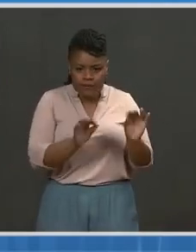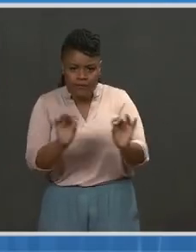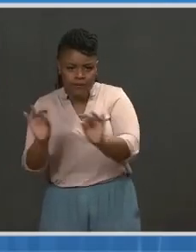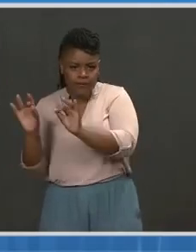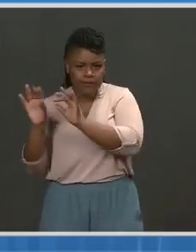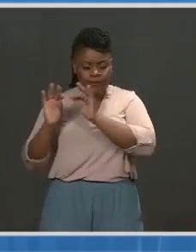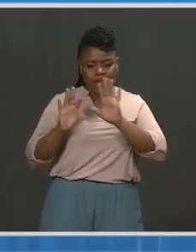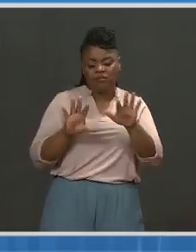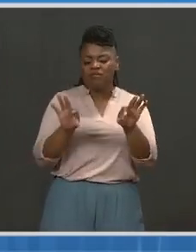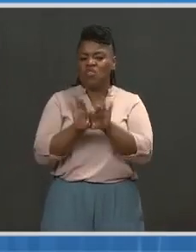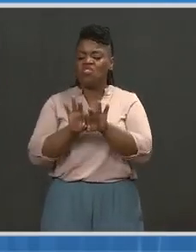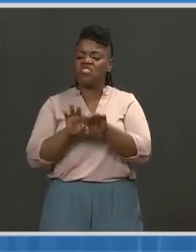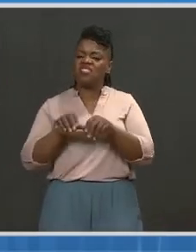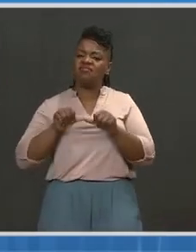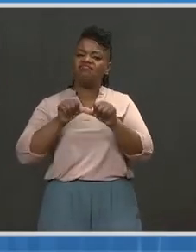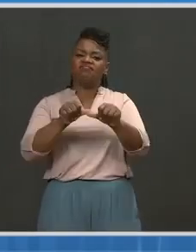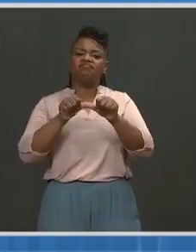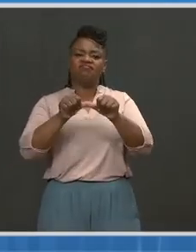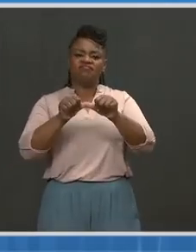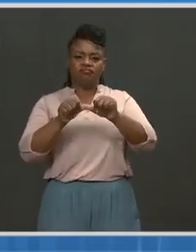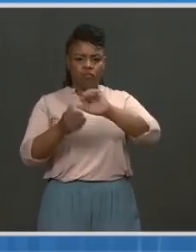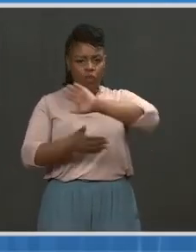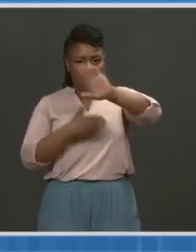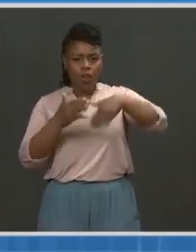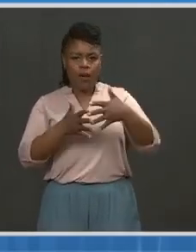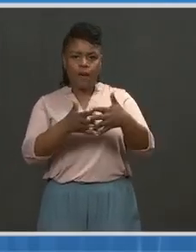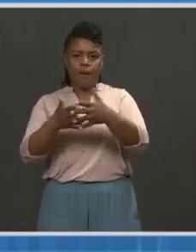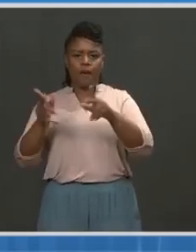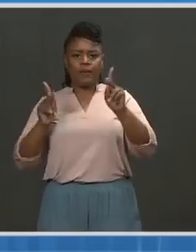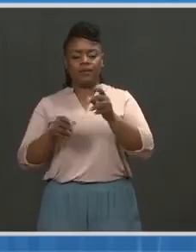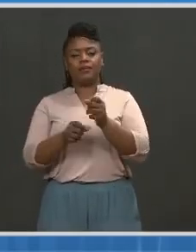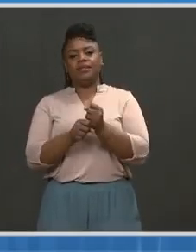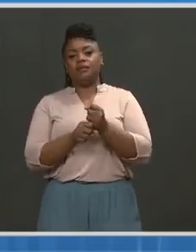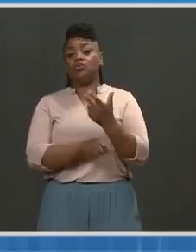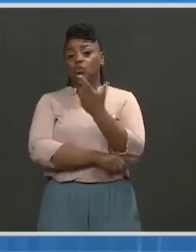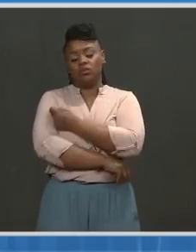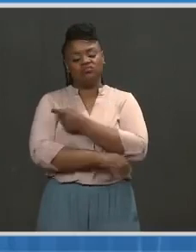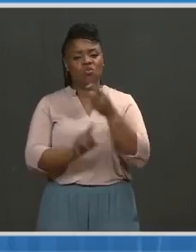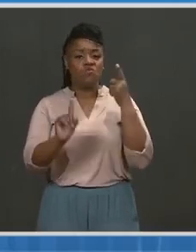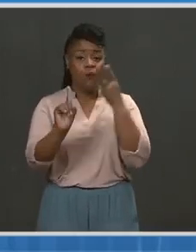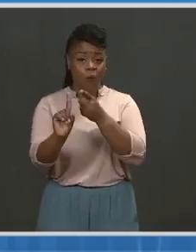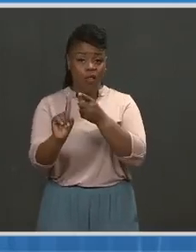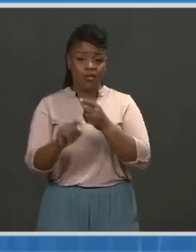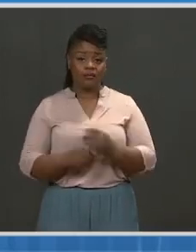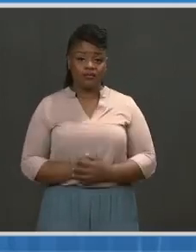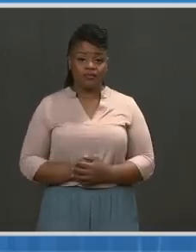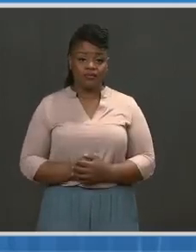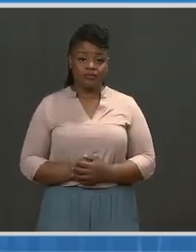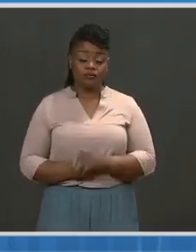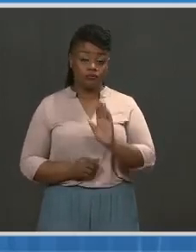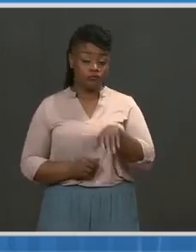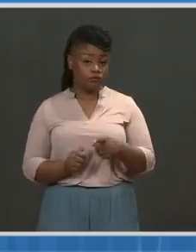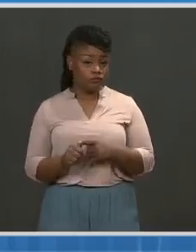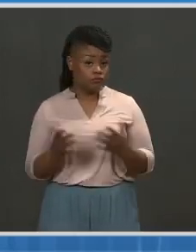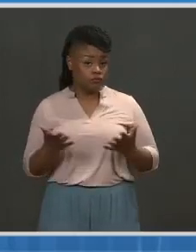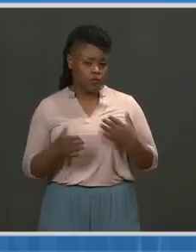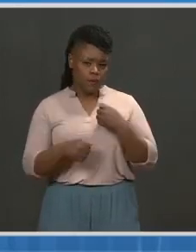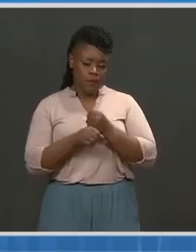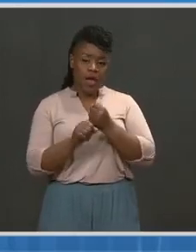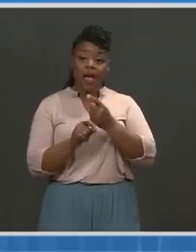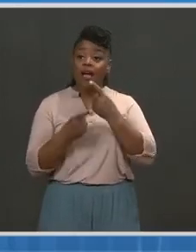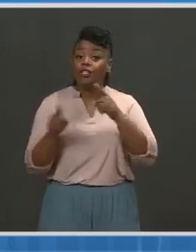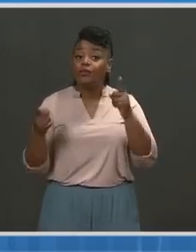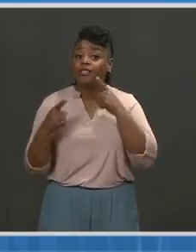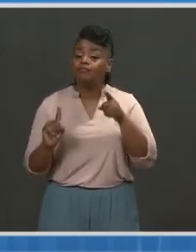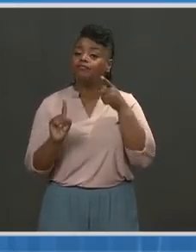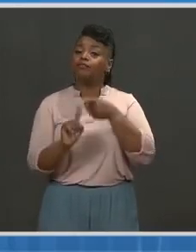progress until all Americans are vaccinated. Before I turn it to Dr. Walensky, I want to call attention